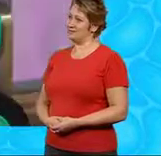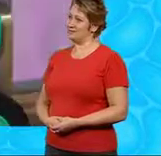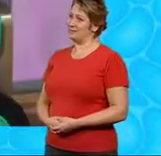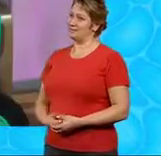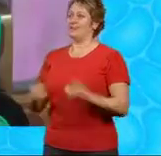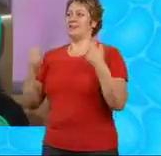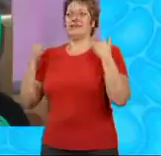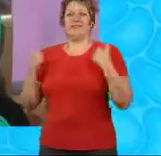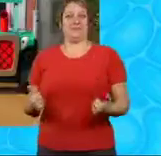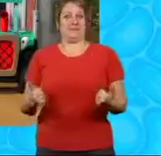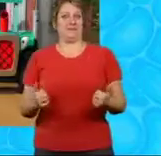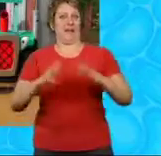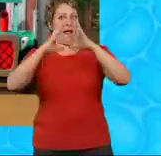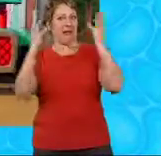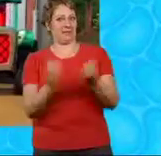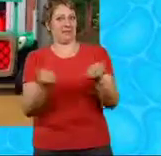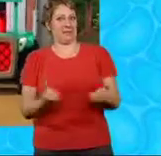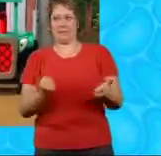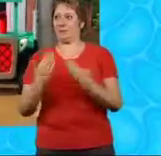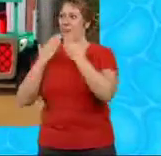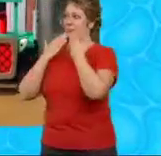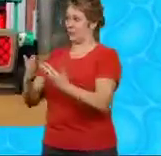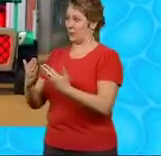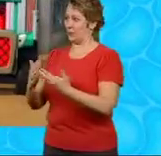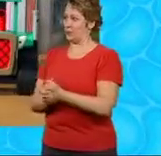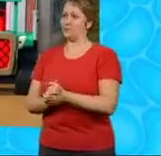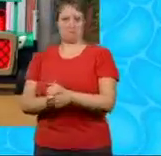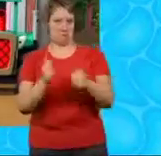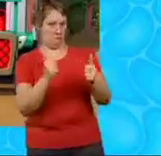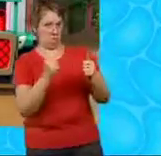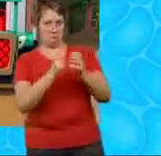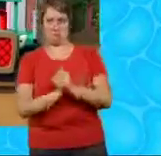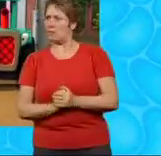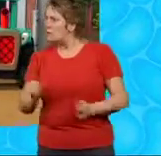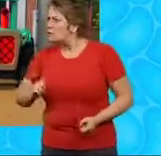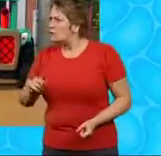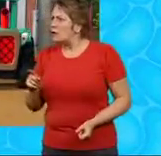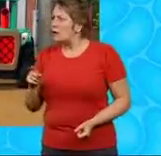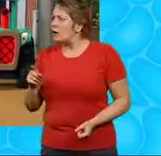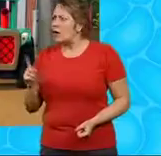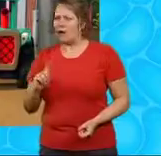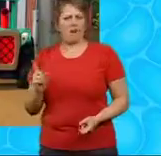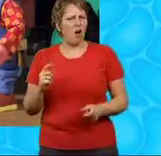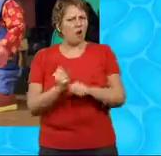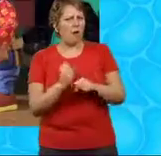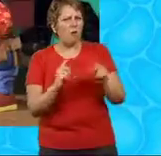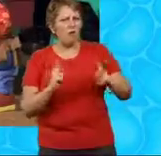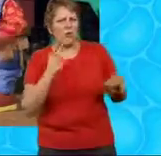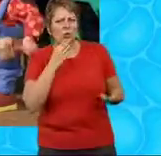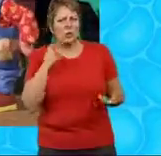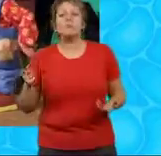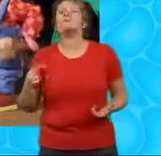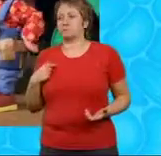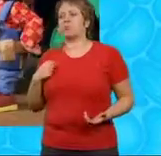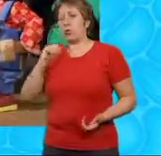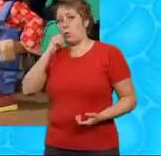Ah, that's everything, thanks Scoop! No prob, Bob! Oh, er, what's all this stuff for Bob? Well Dizzy, today we're